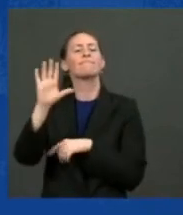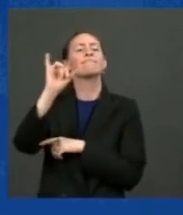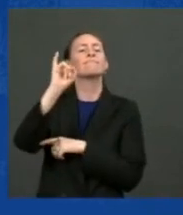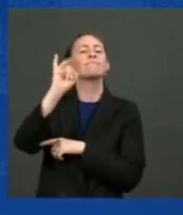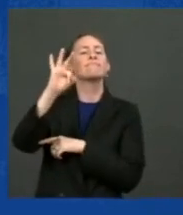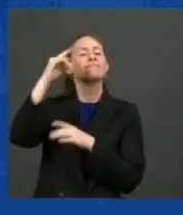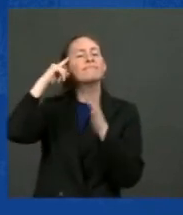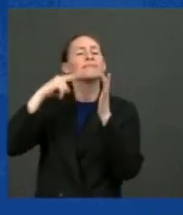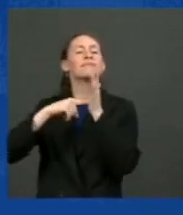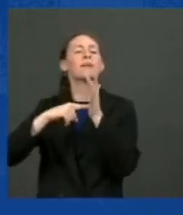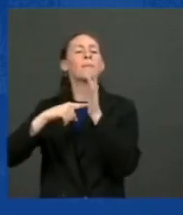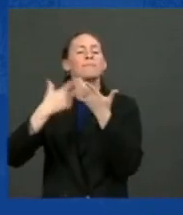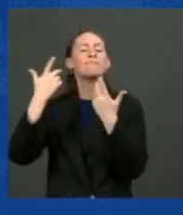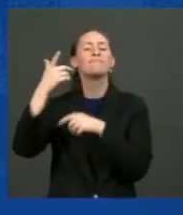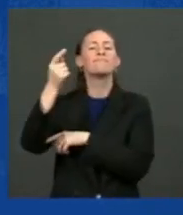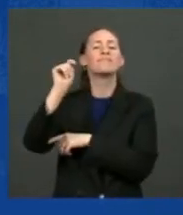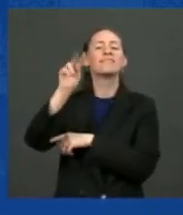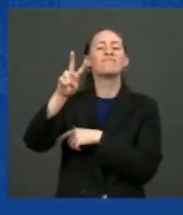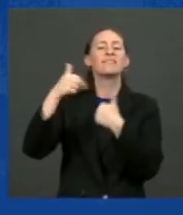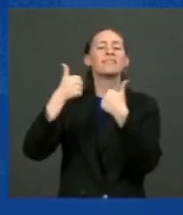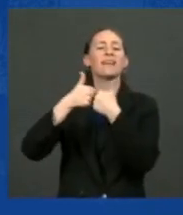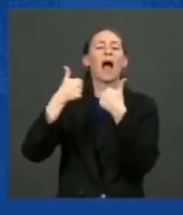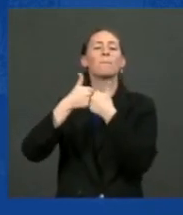you would have said maybe we're two or three or four.